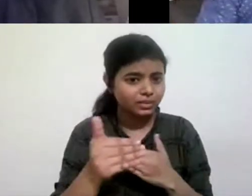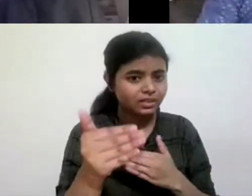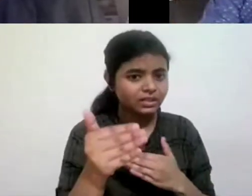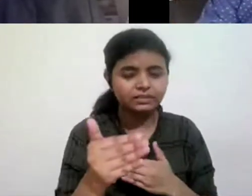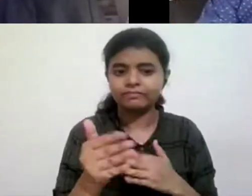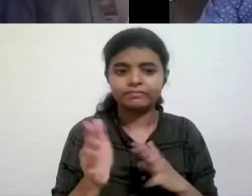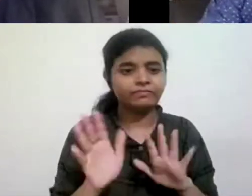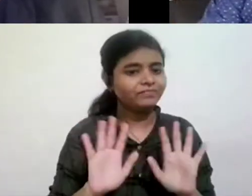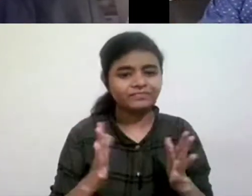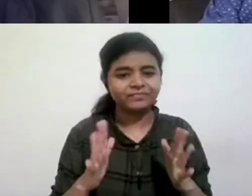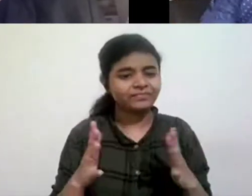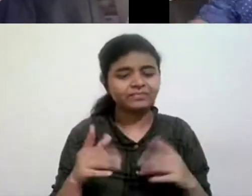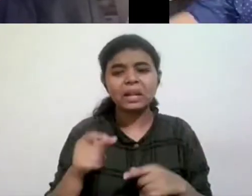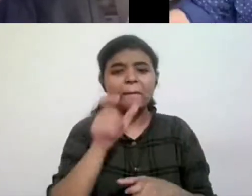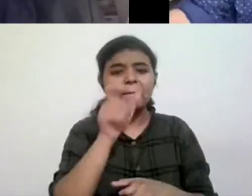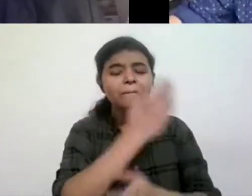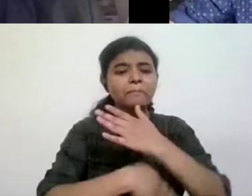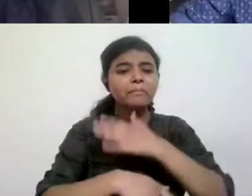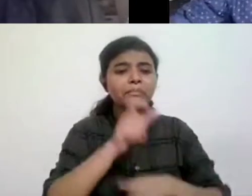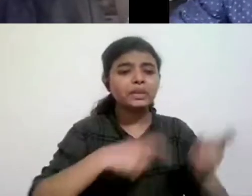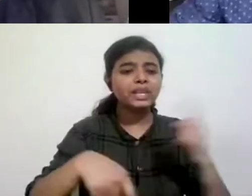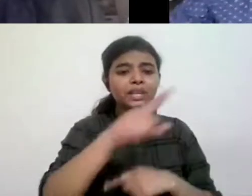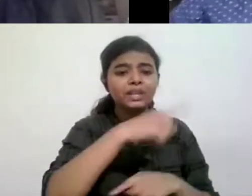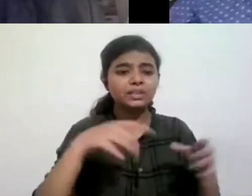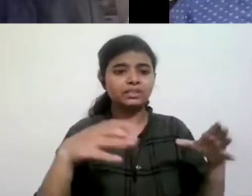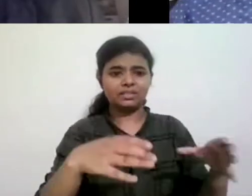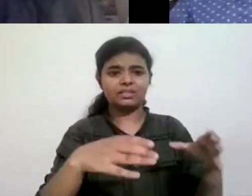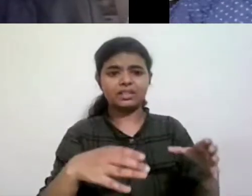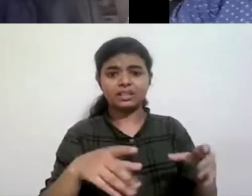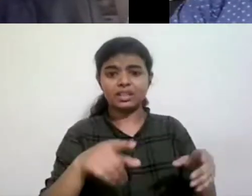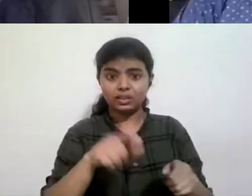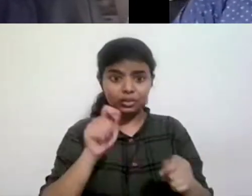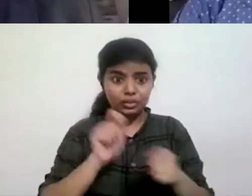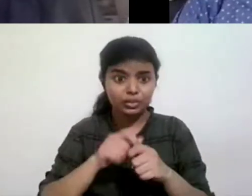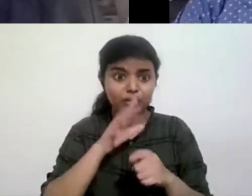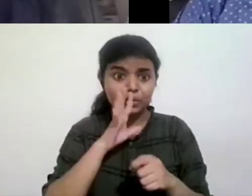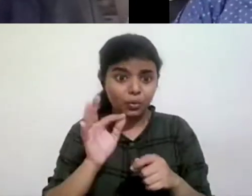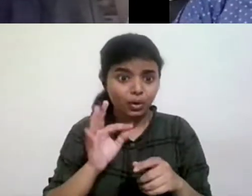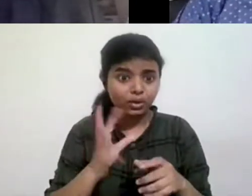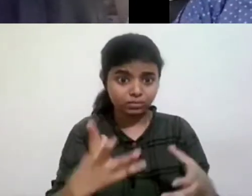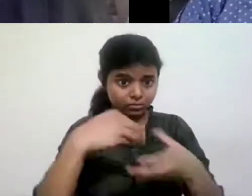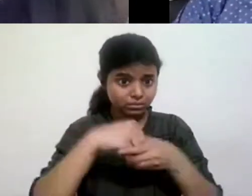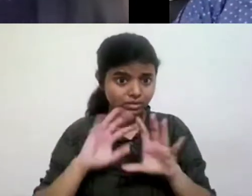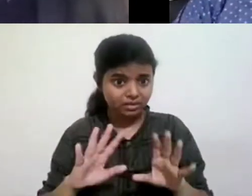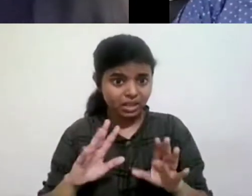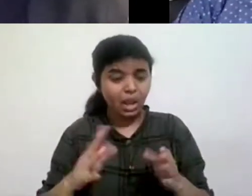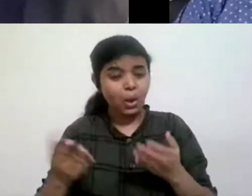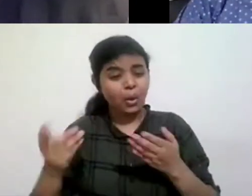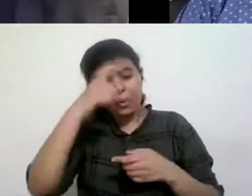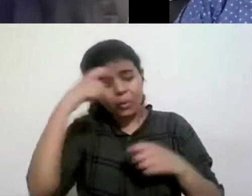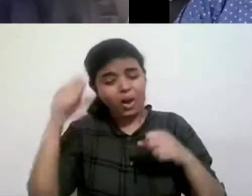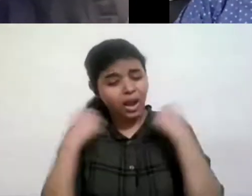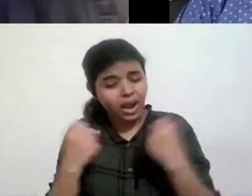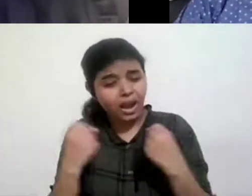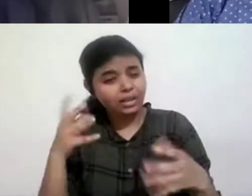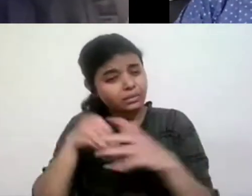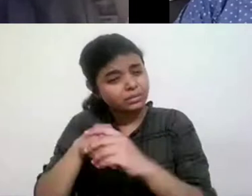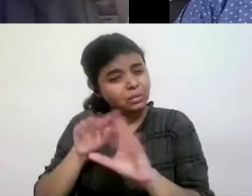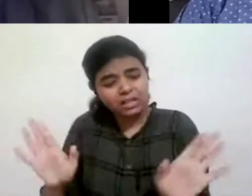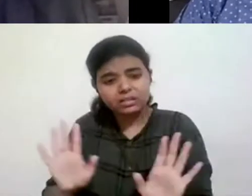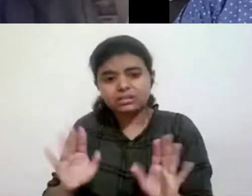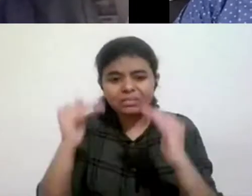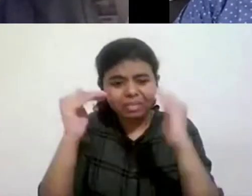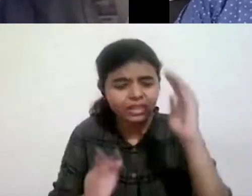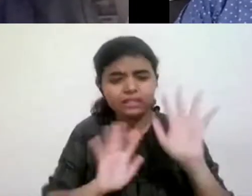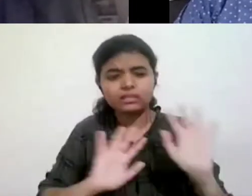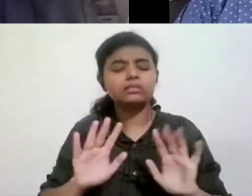if you look at it, you know, people with disabilities don't serve that function, they're not part of the reserve labor army, they never get to work. Uh, if they